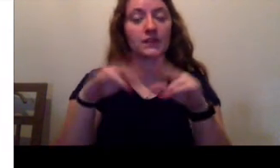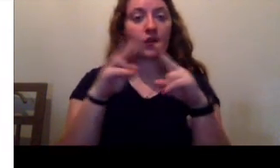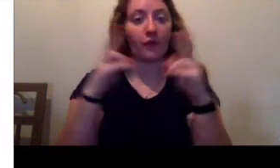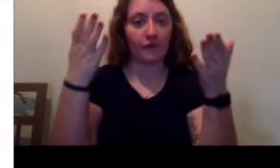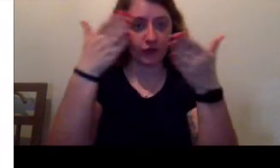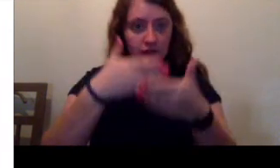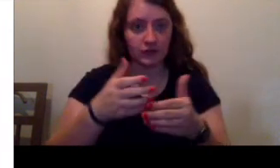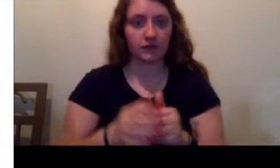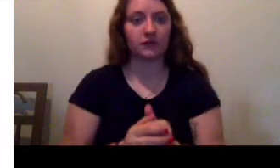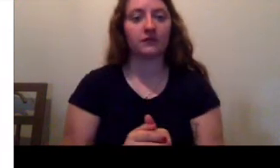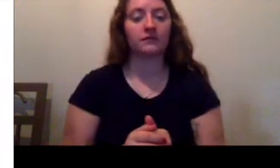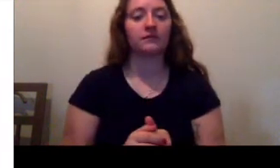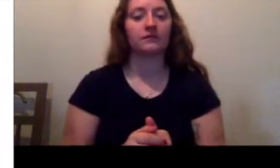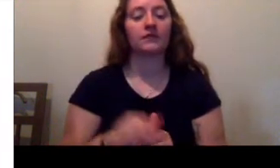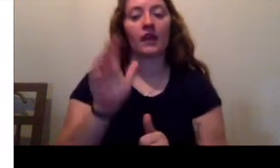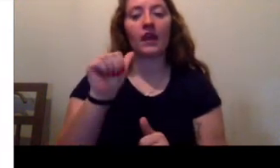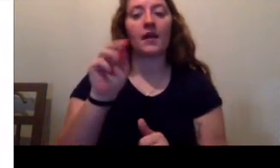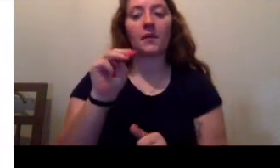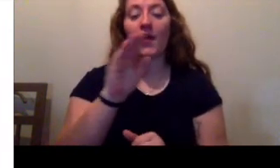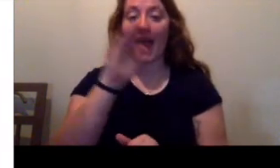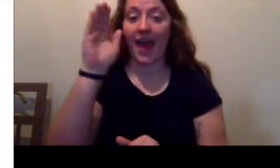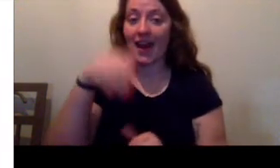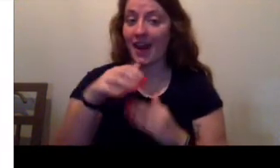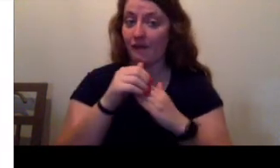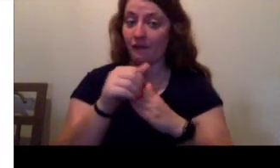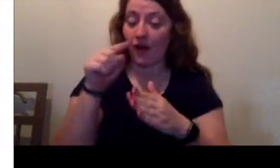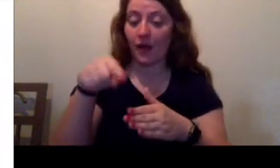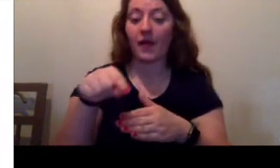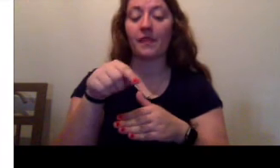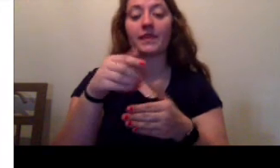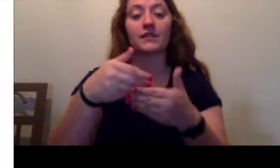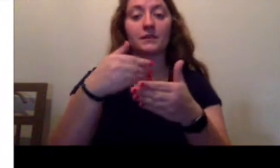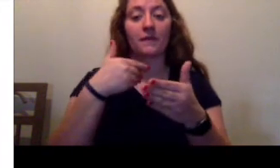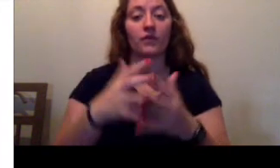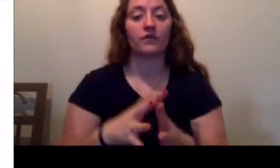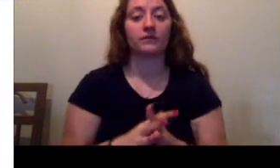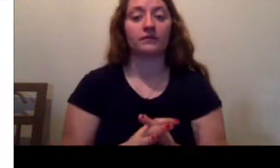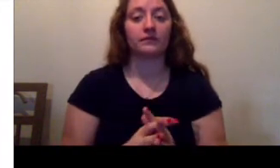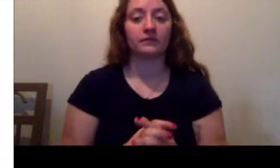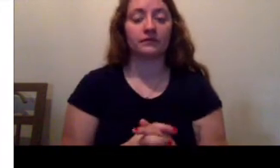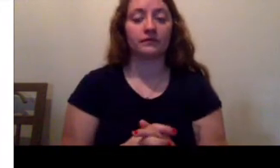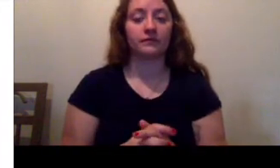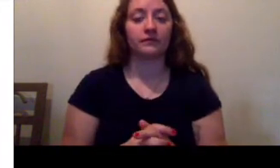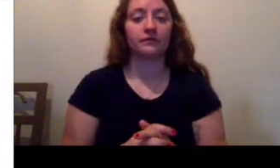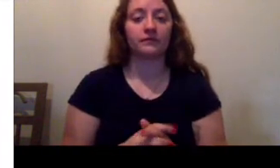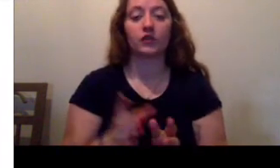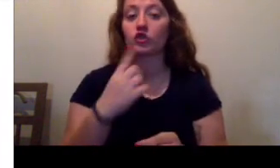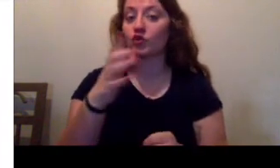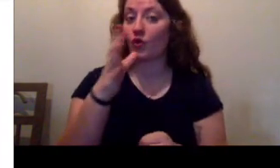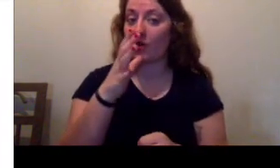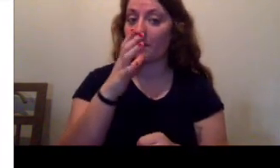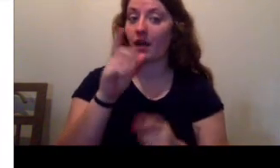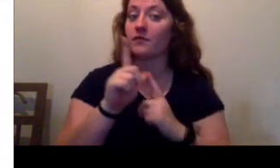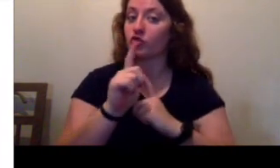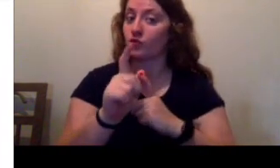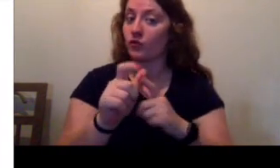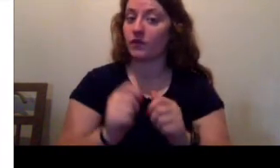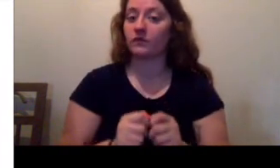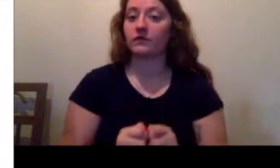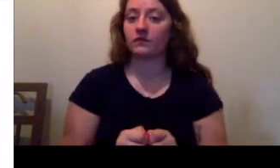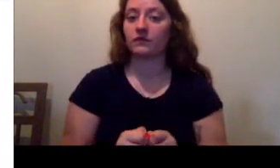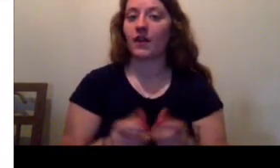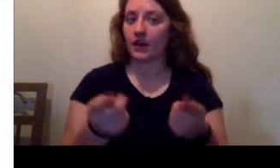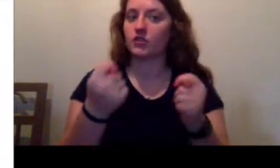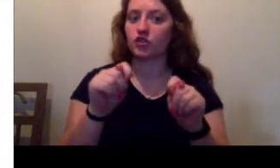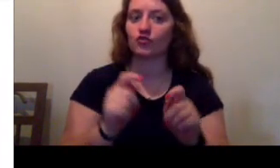these woods. Anne-Marie had never followed this path in the dark before. She had told her mother she would run, and she